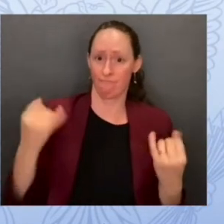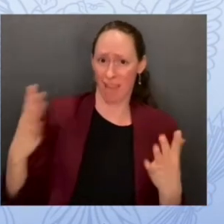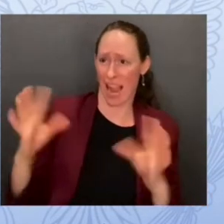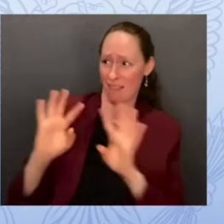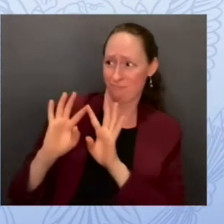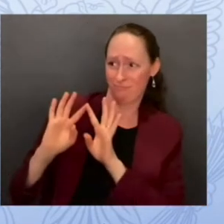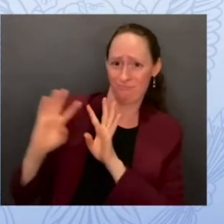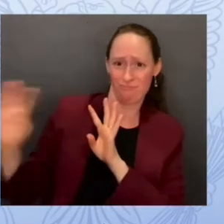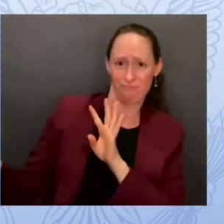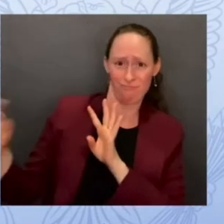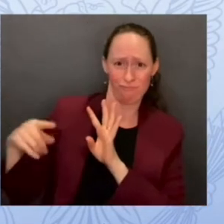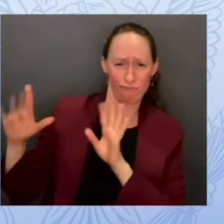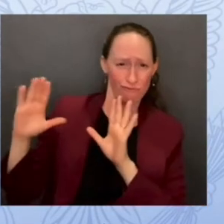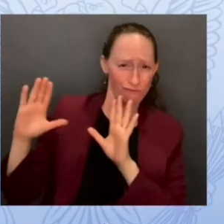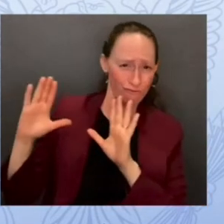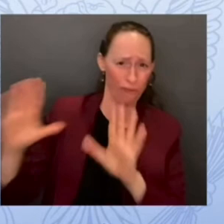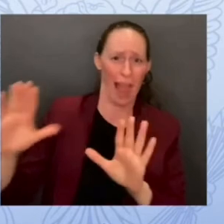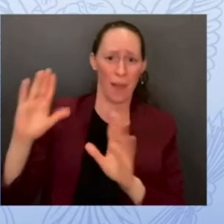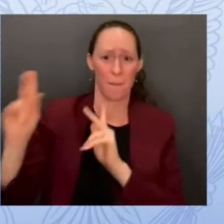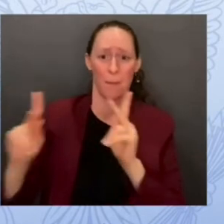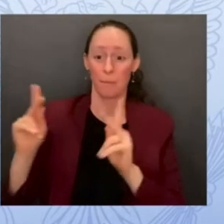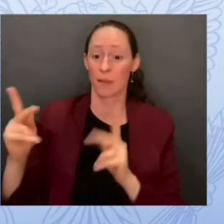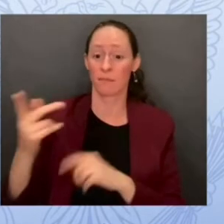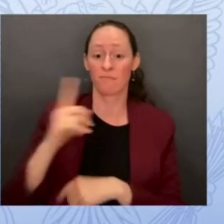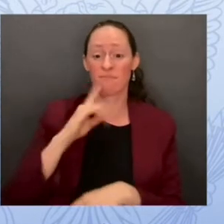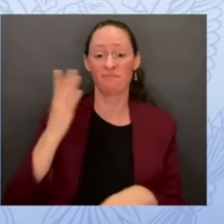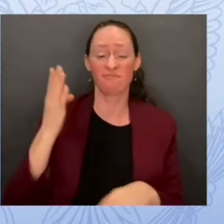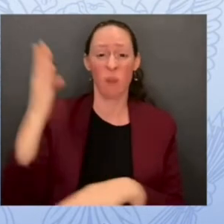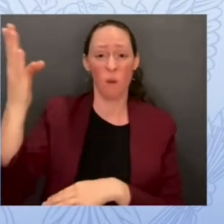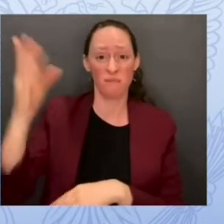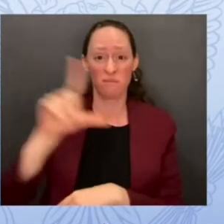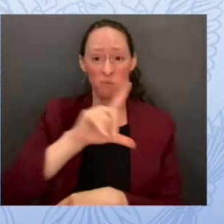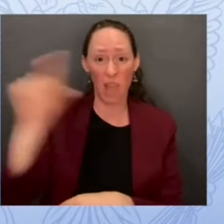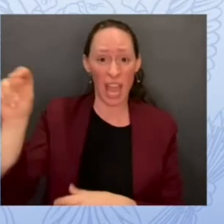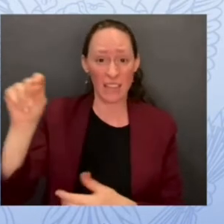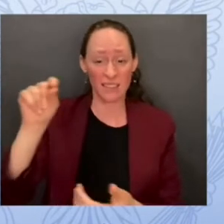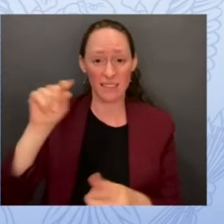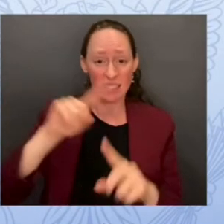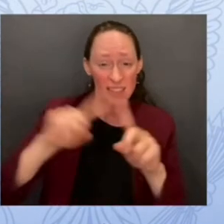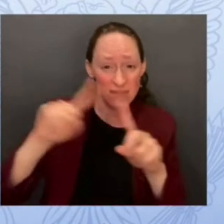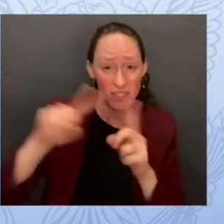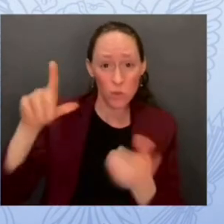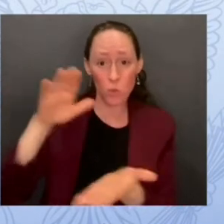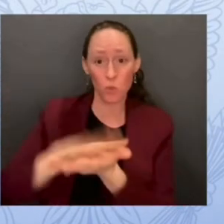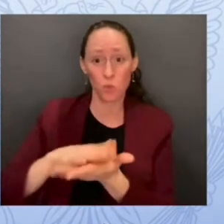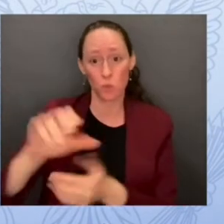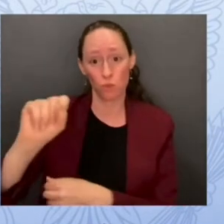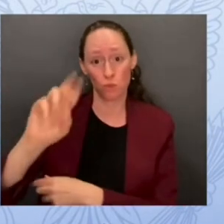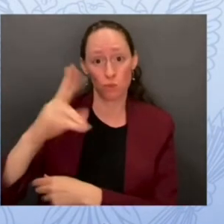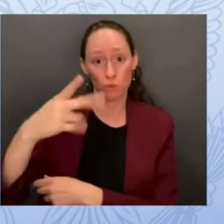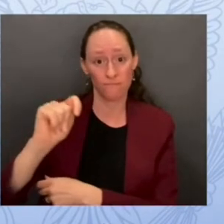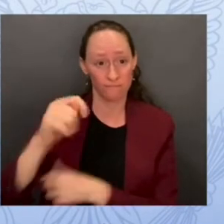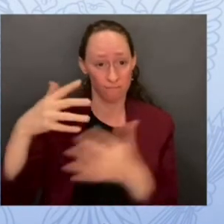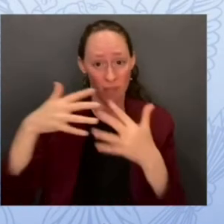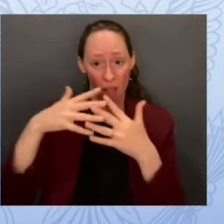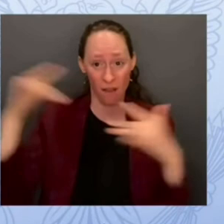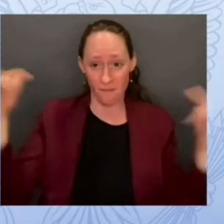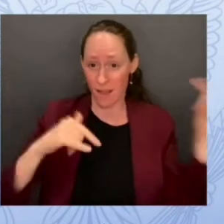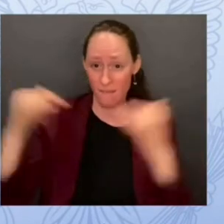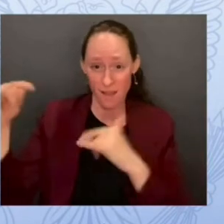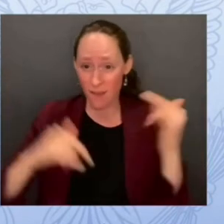school superintendents in this room from across the United States from Talladega County Schools dr. Susanna Lacey